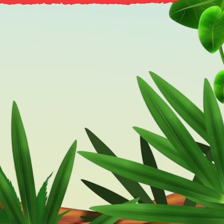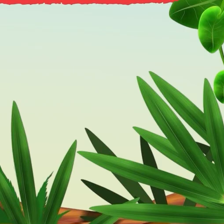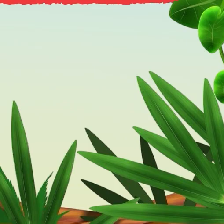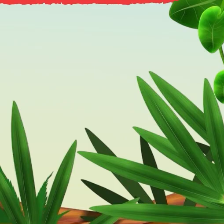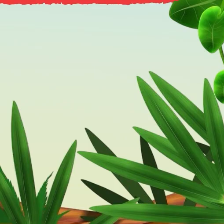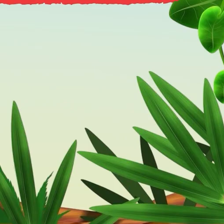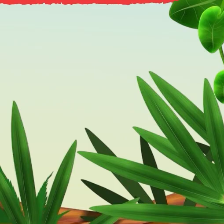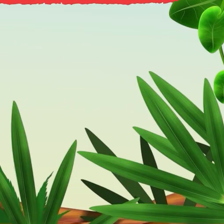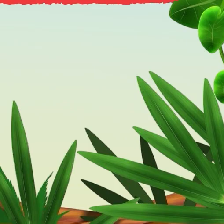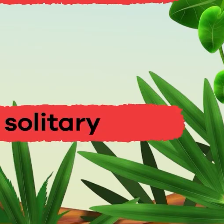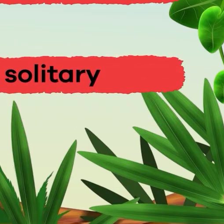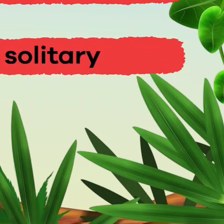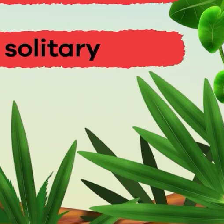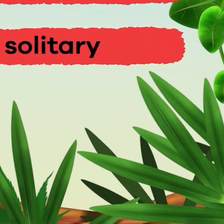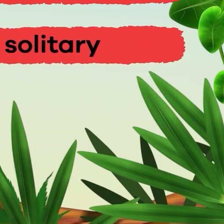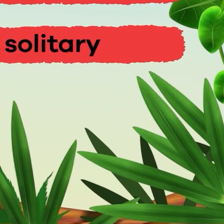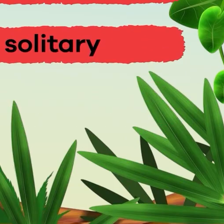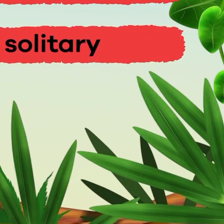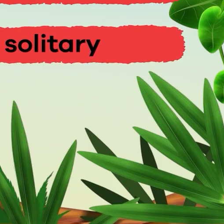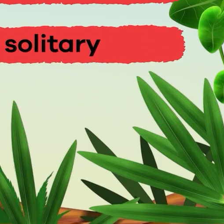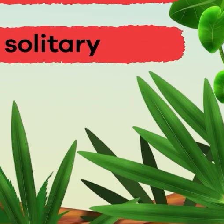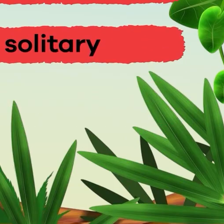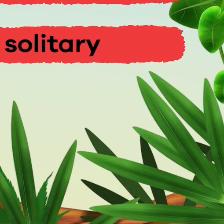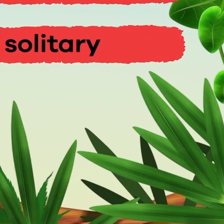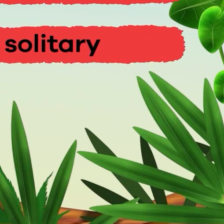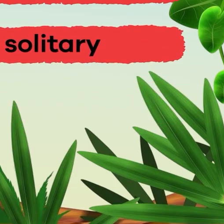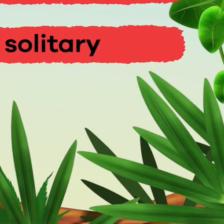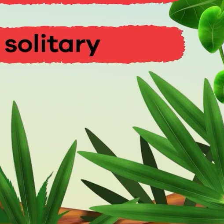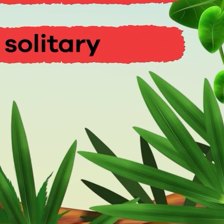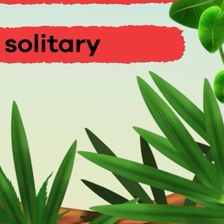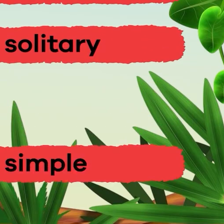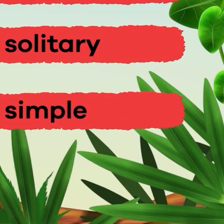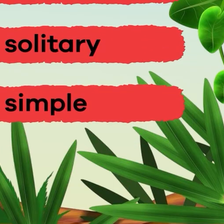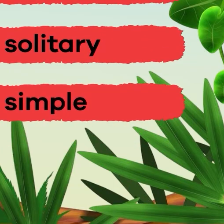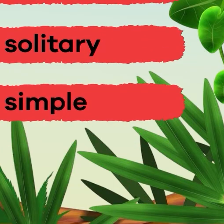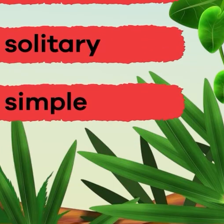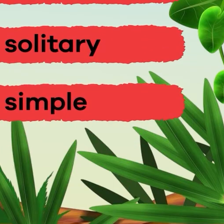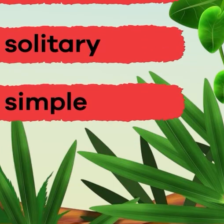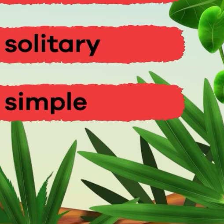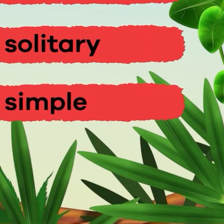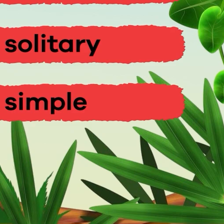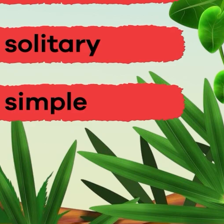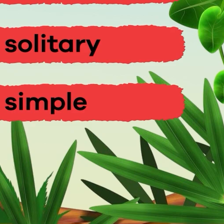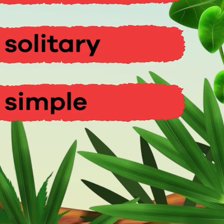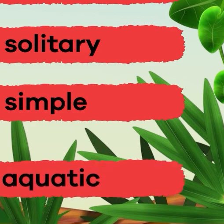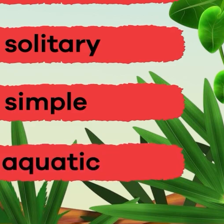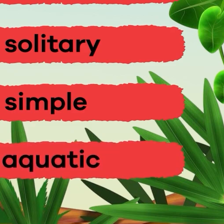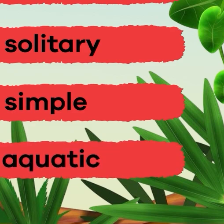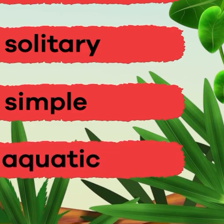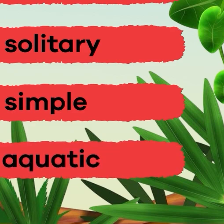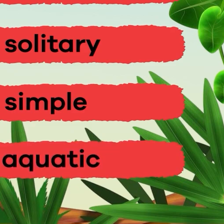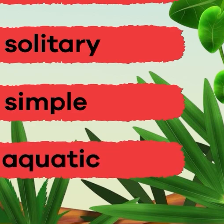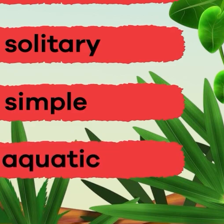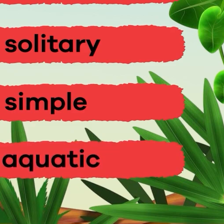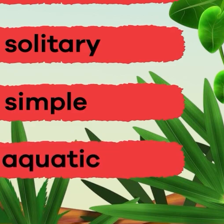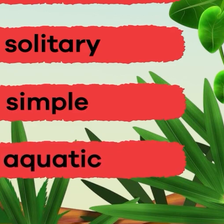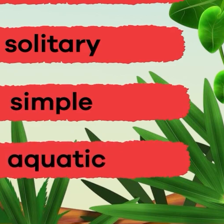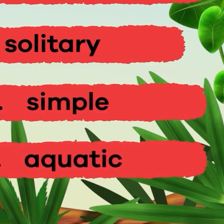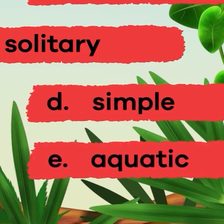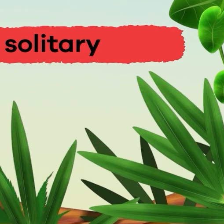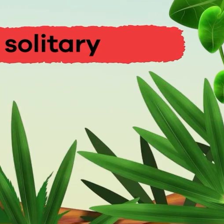omnivorous c solitary d simple e aquatic